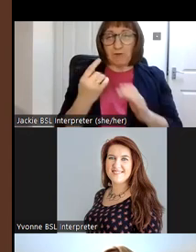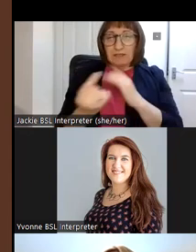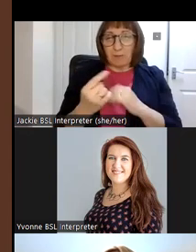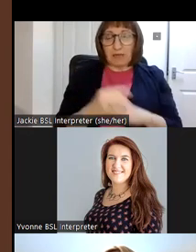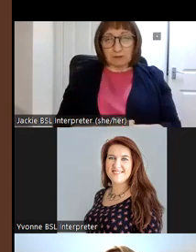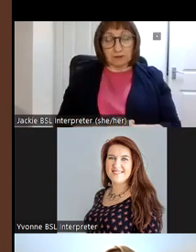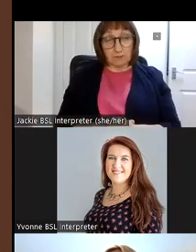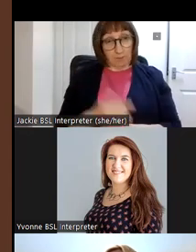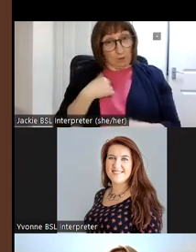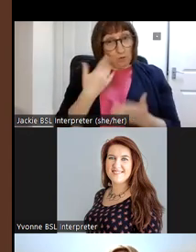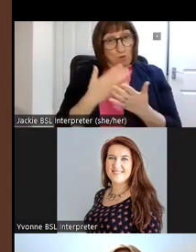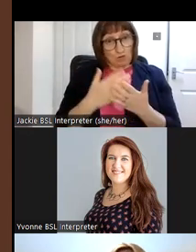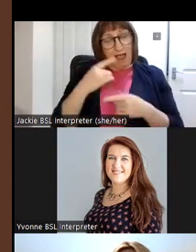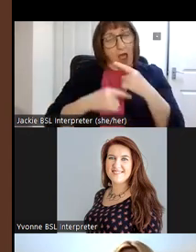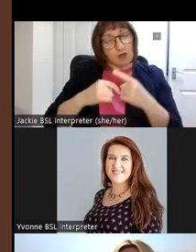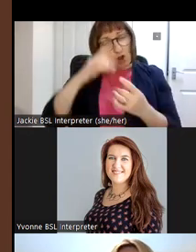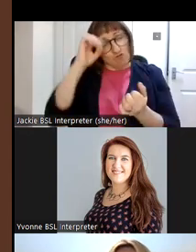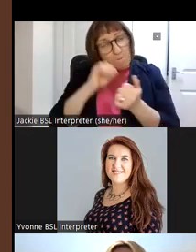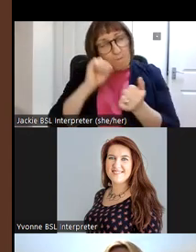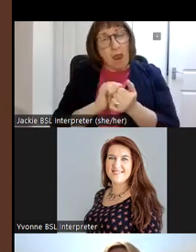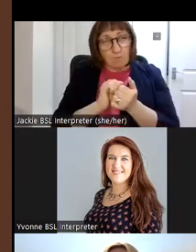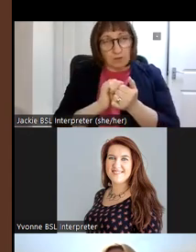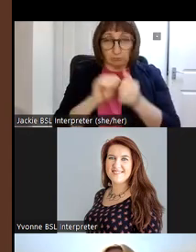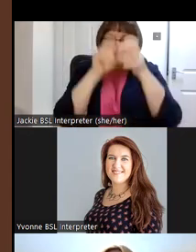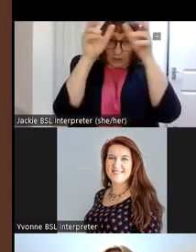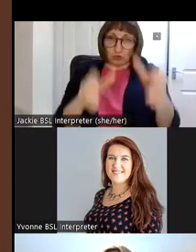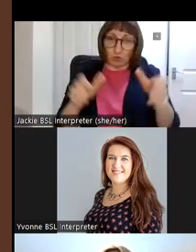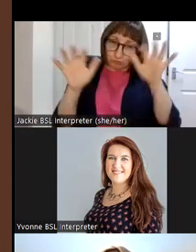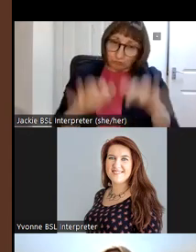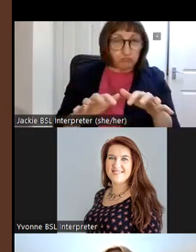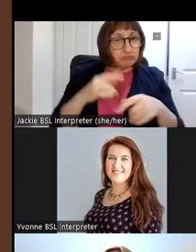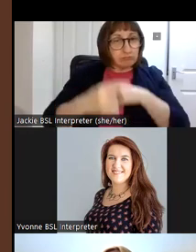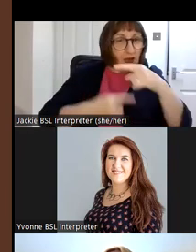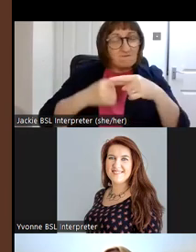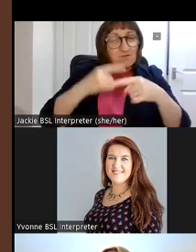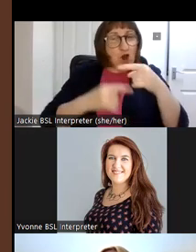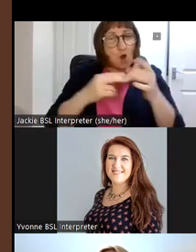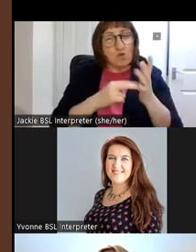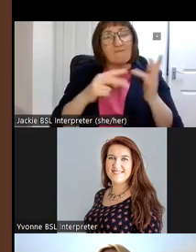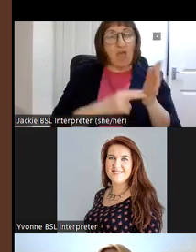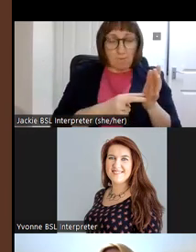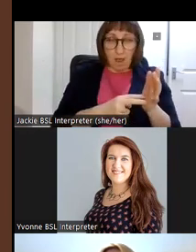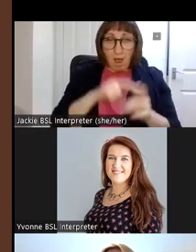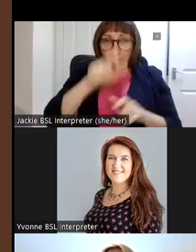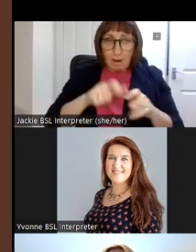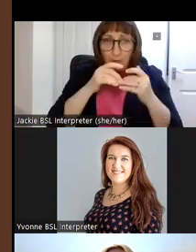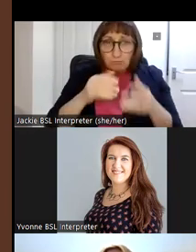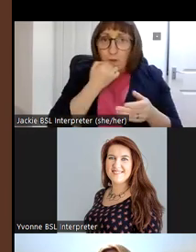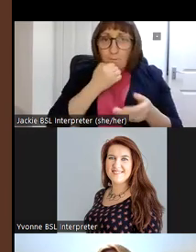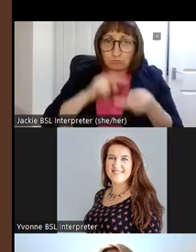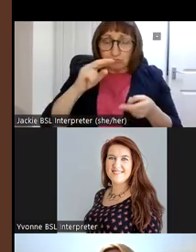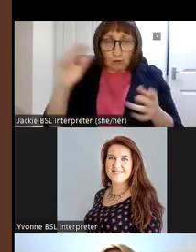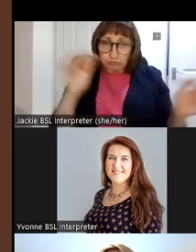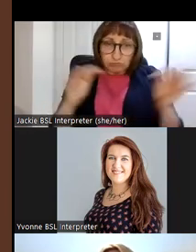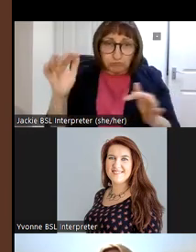um remembrance ceremony at this stone and each november we find more and more people are coming forward with